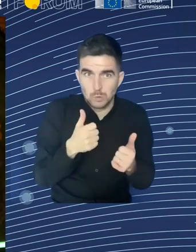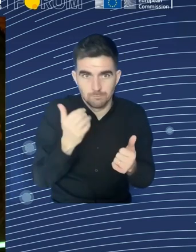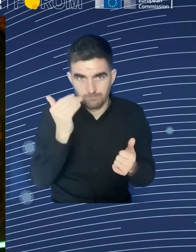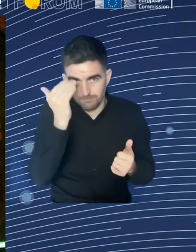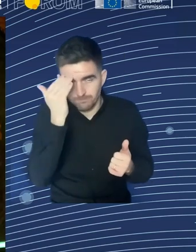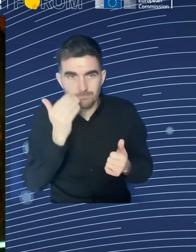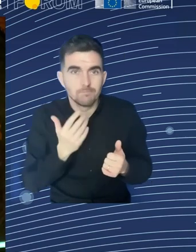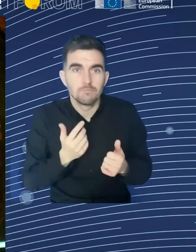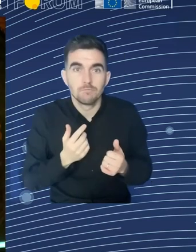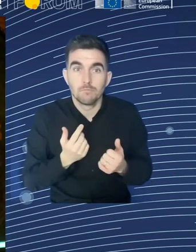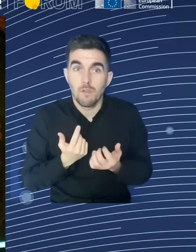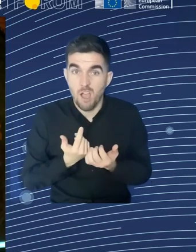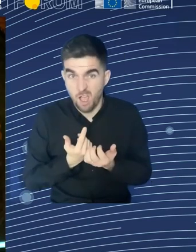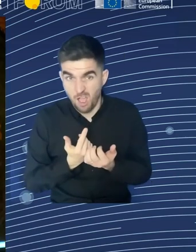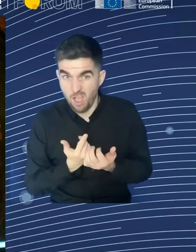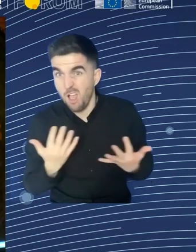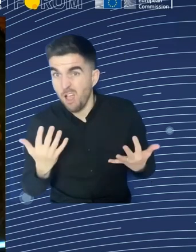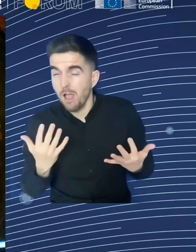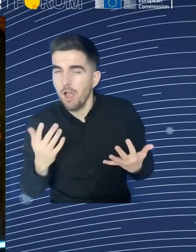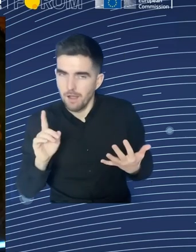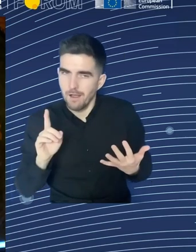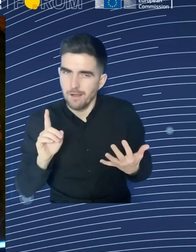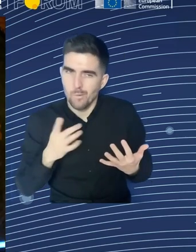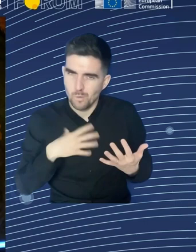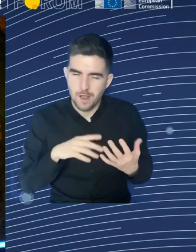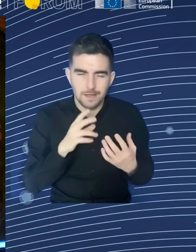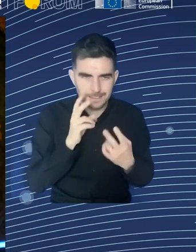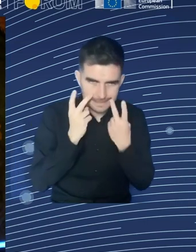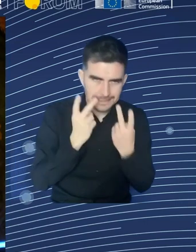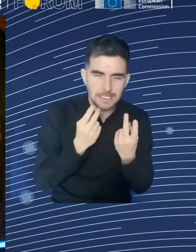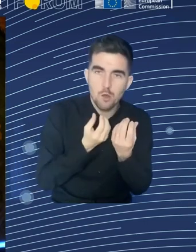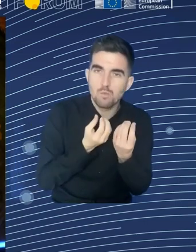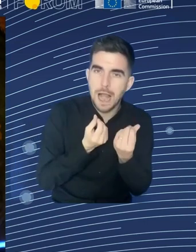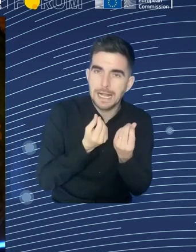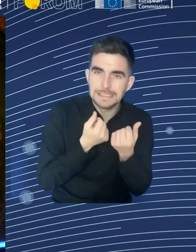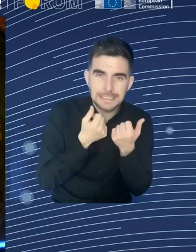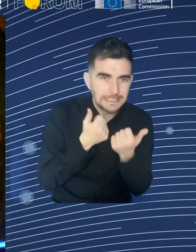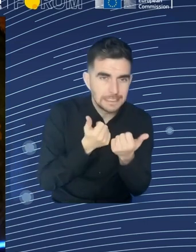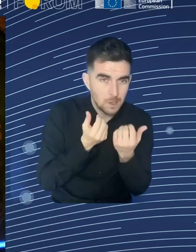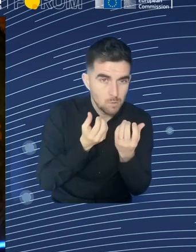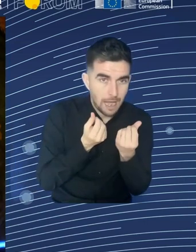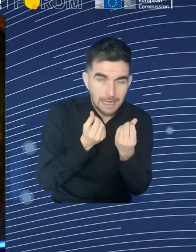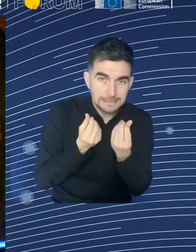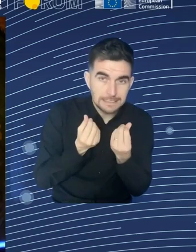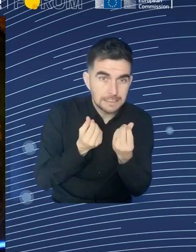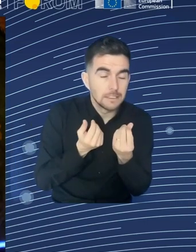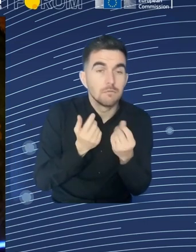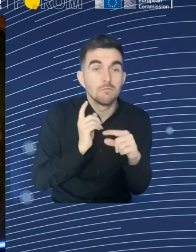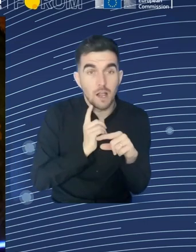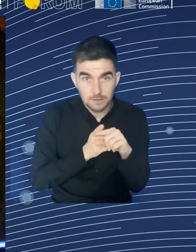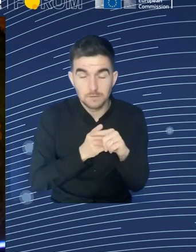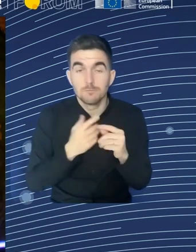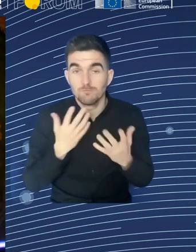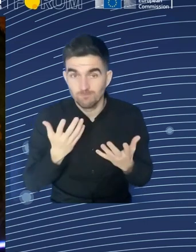we are obliged to work for promoting social inclusion and equity. This is something that will be very high